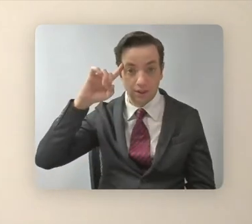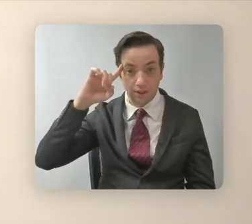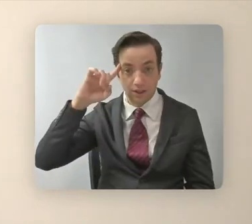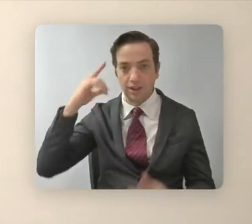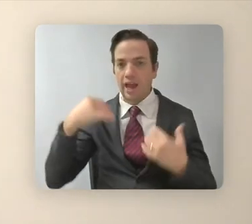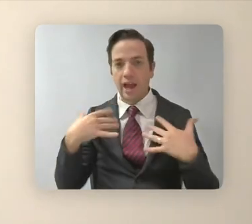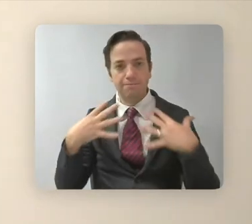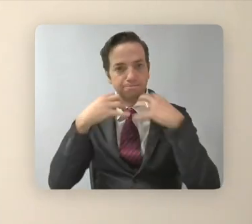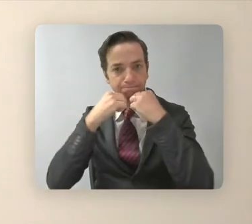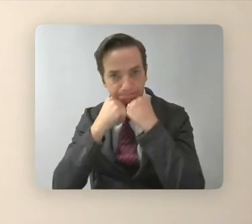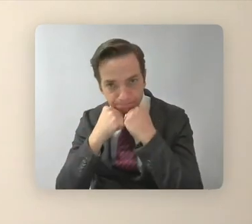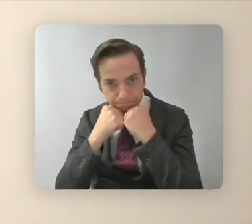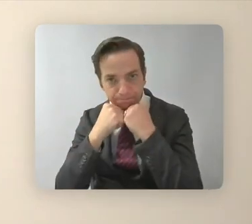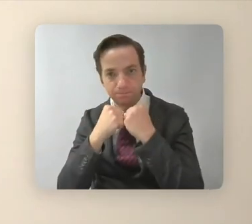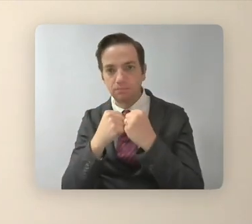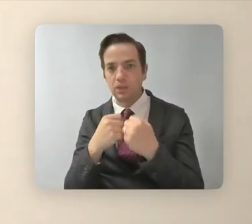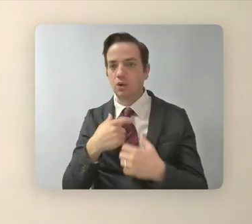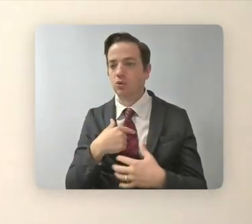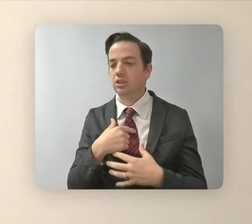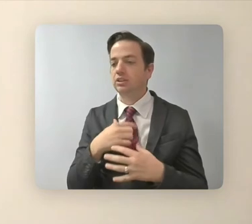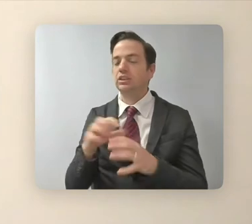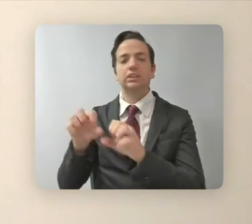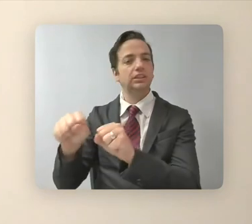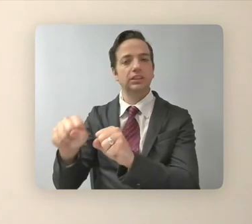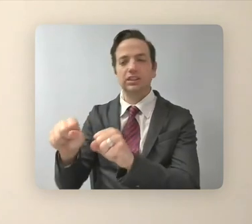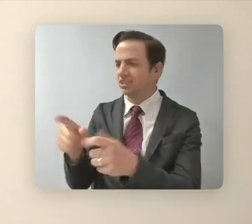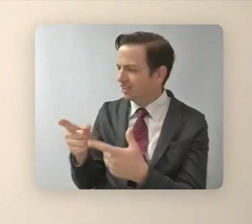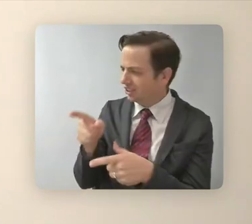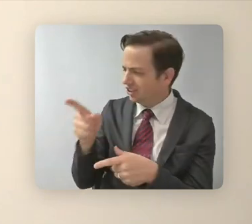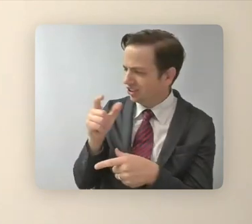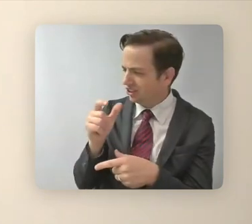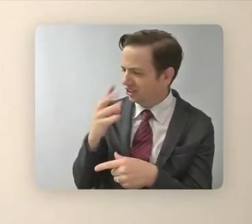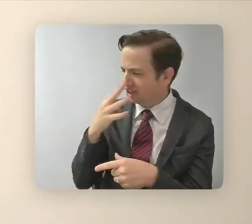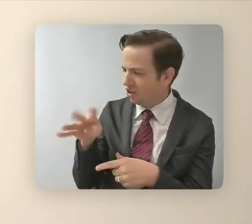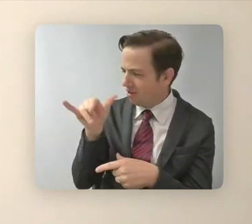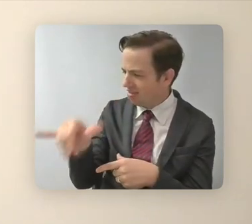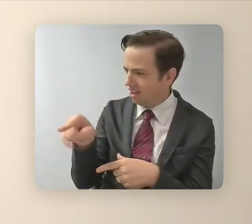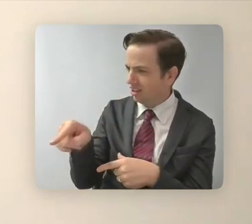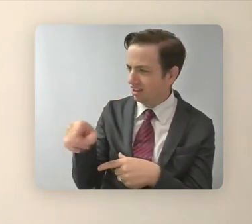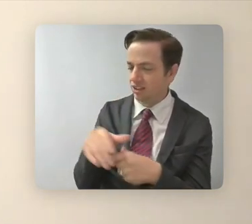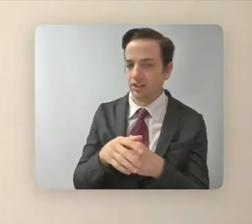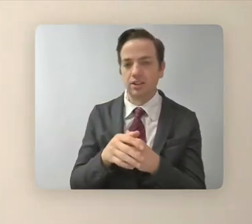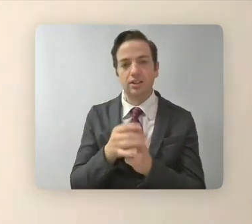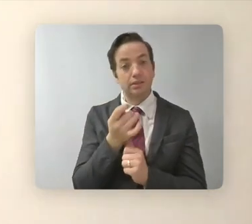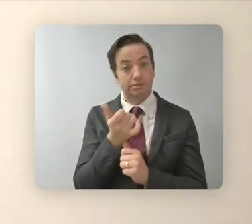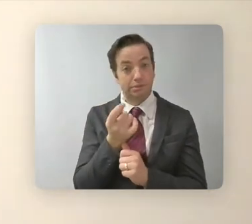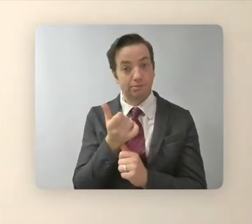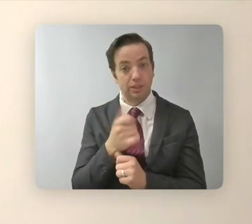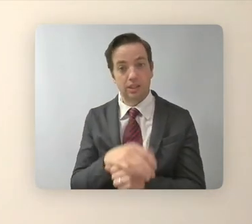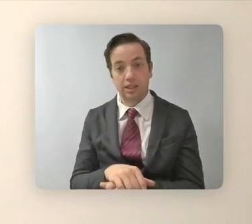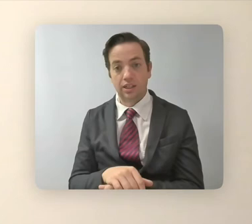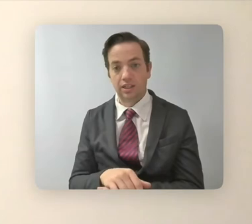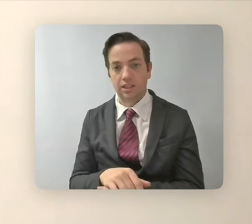has value and treasure that you're not seeing? And, you know, and so a little bit of it